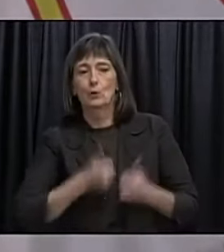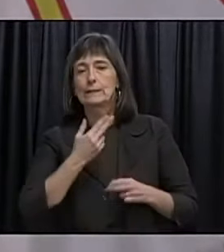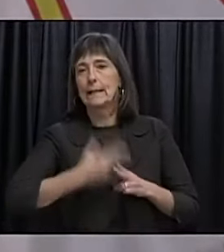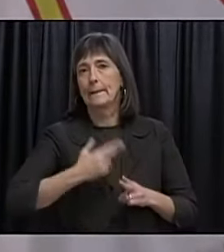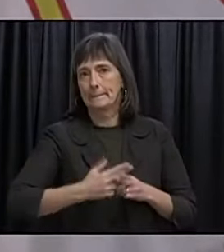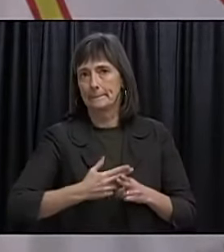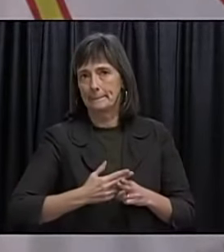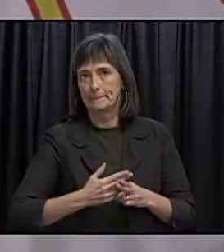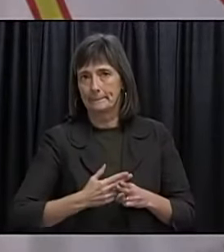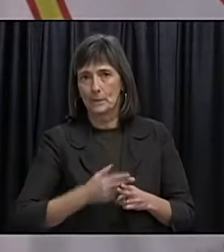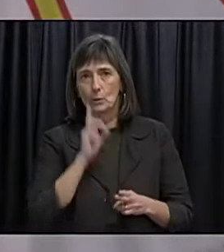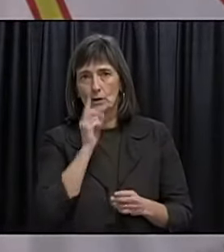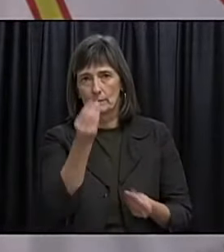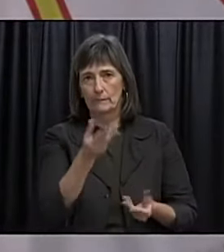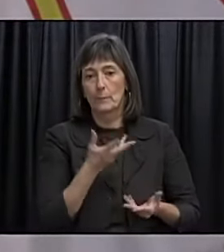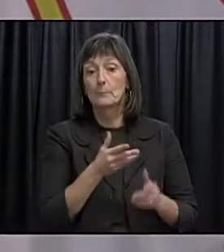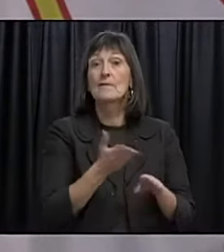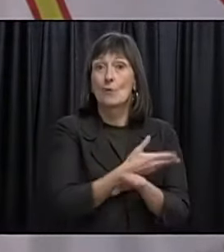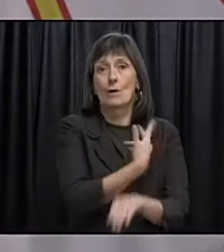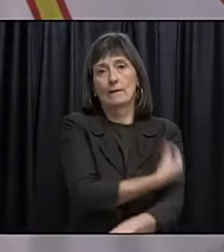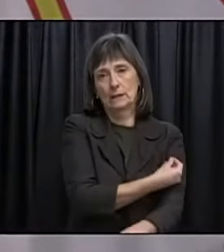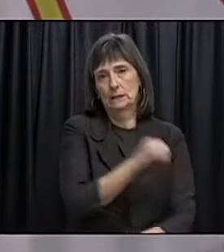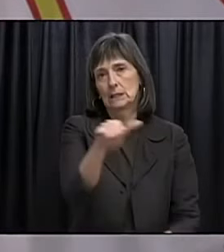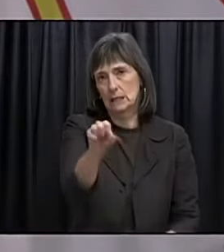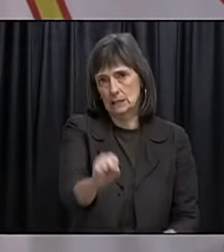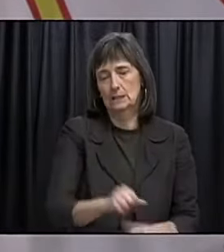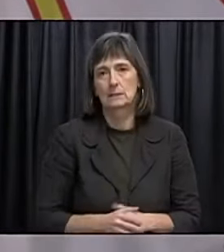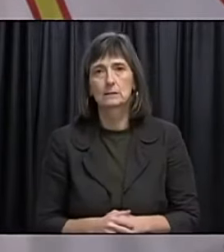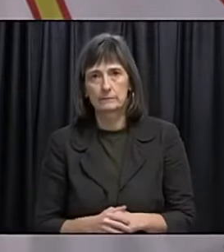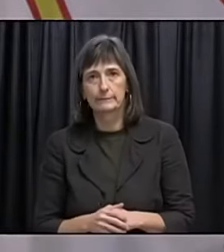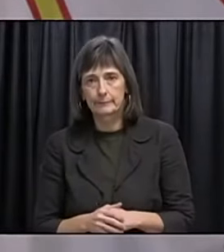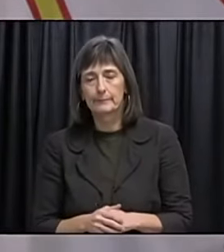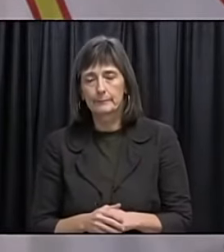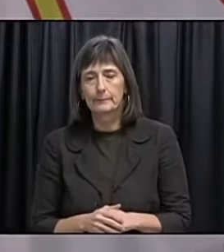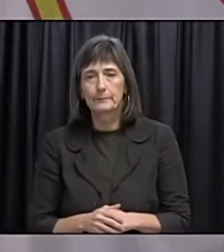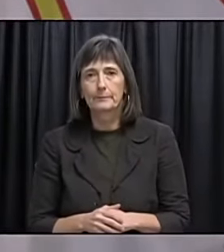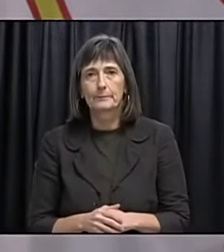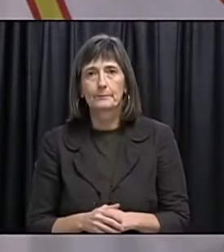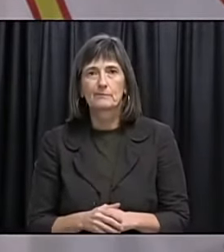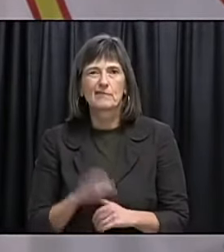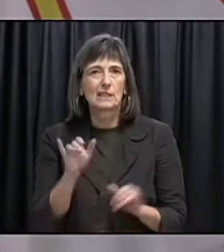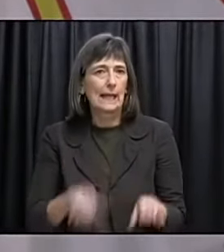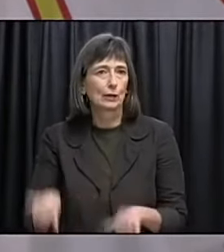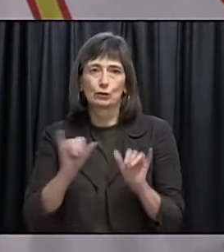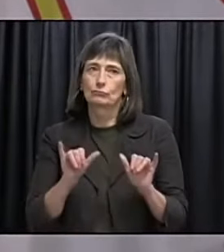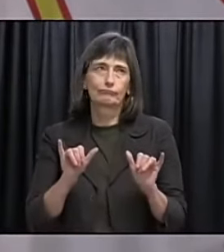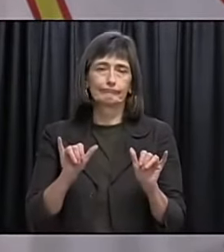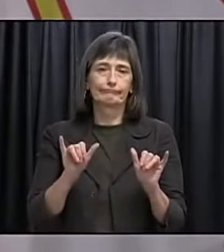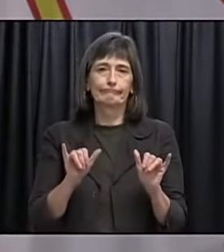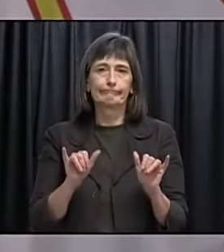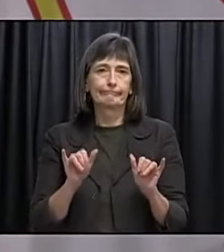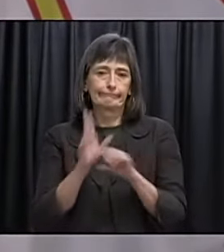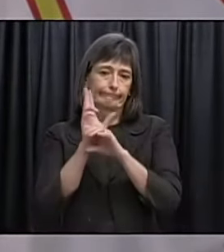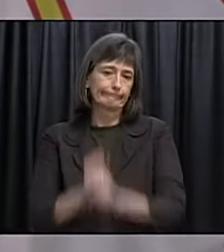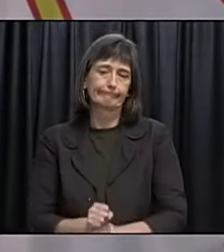will be getting. Um. that is. Um. Something that. Is. Is standard. Practice.